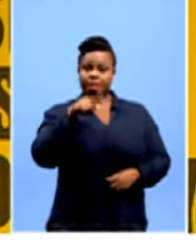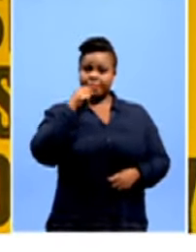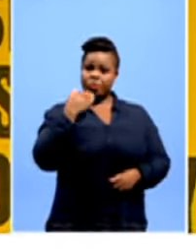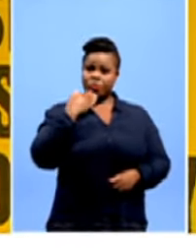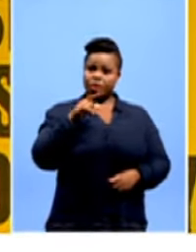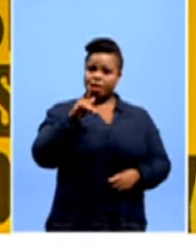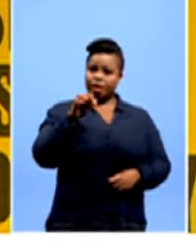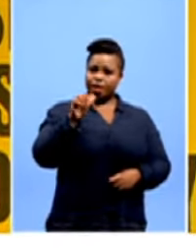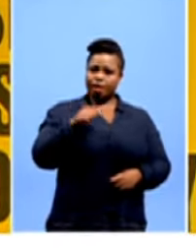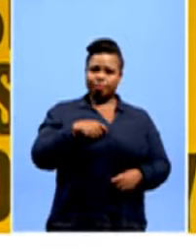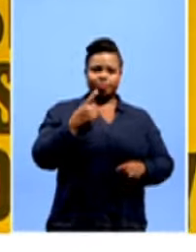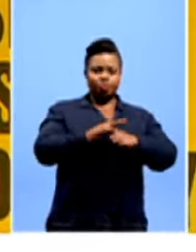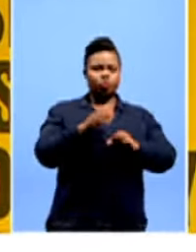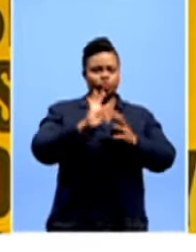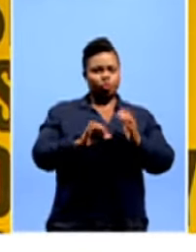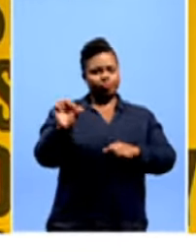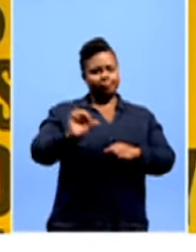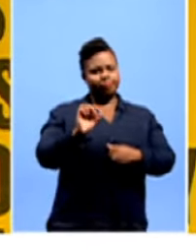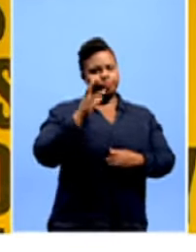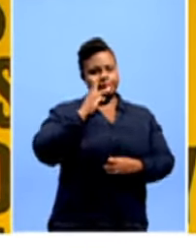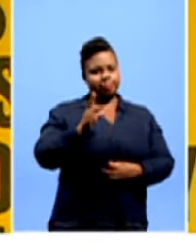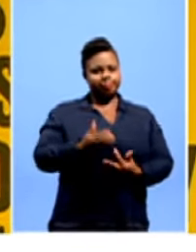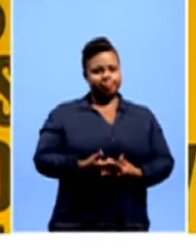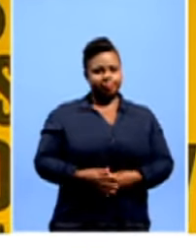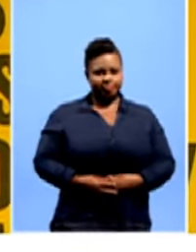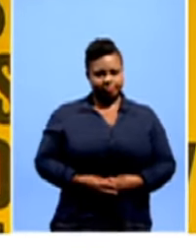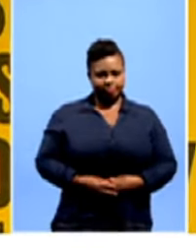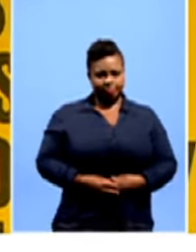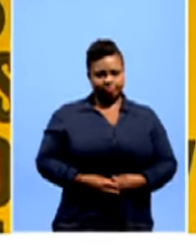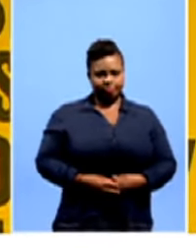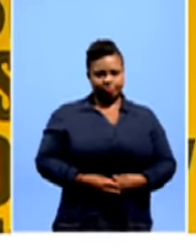is Karla Geyser, your story is coming up after the break.